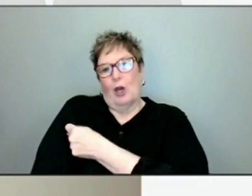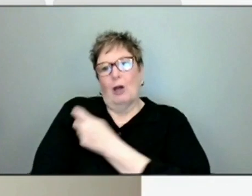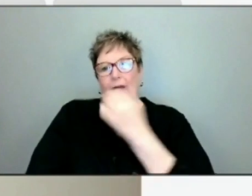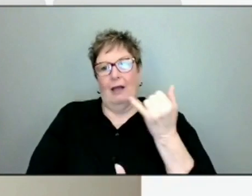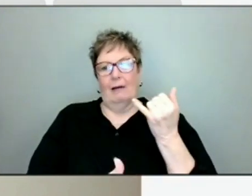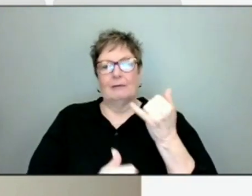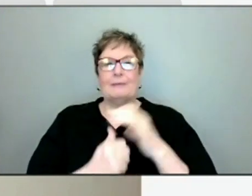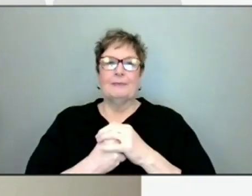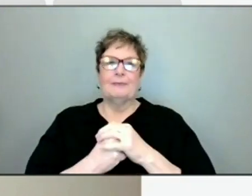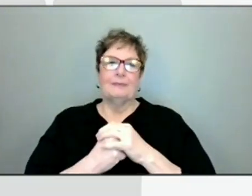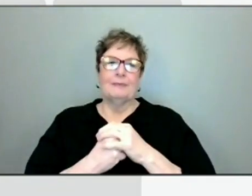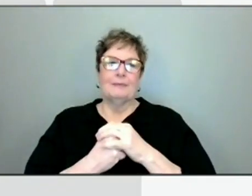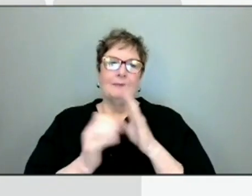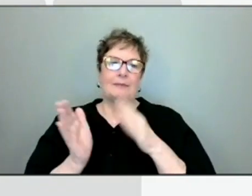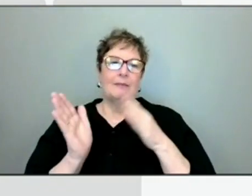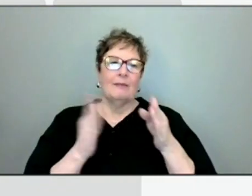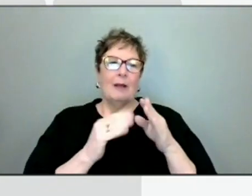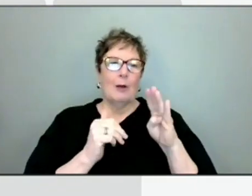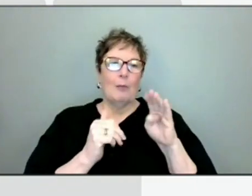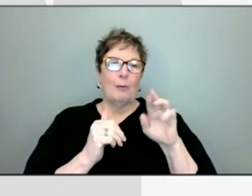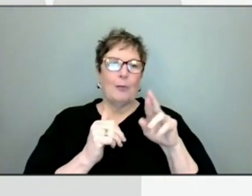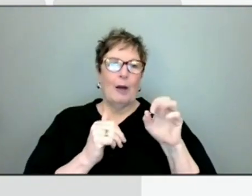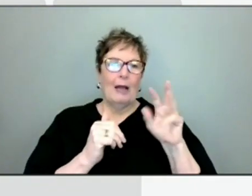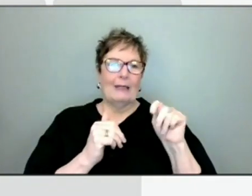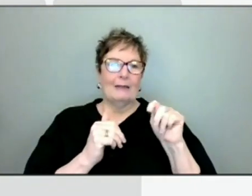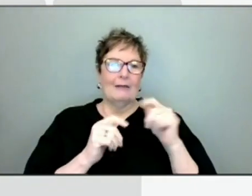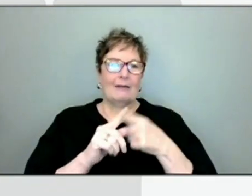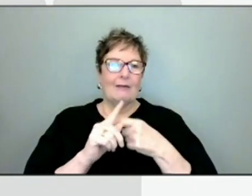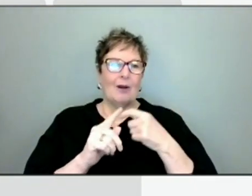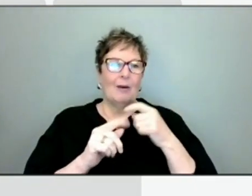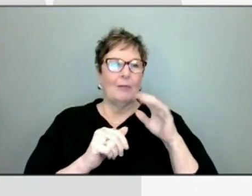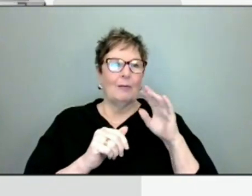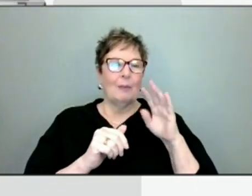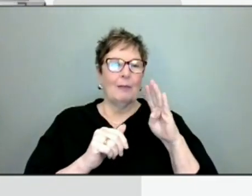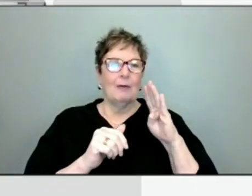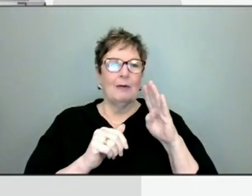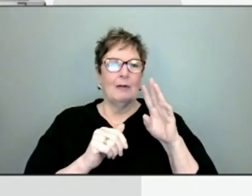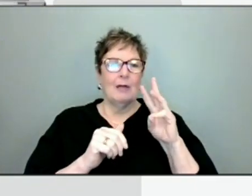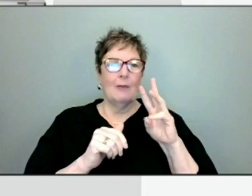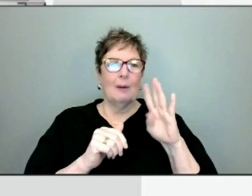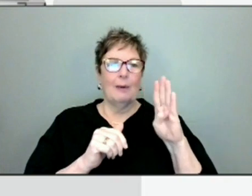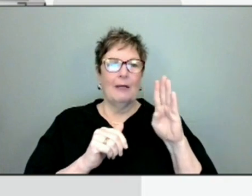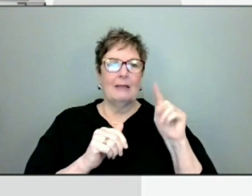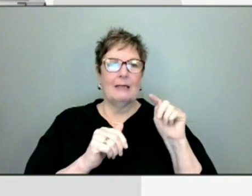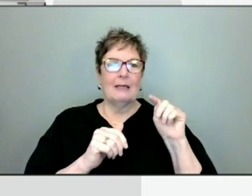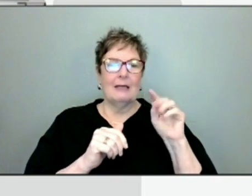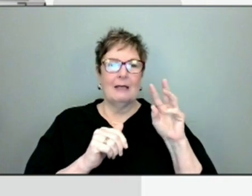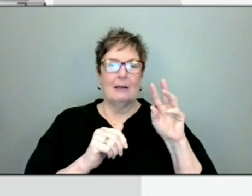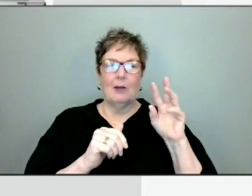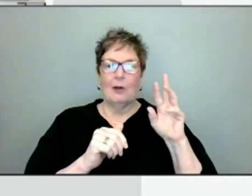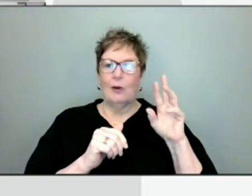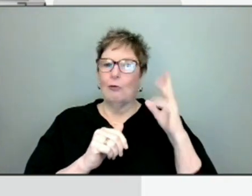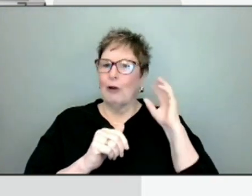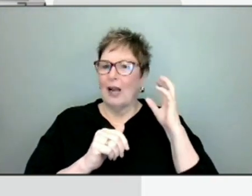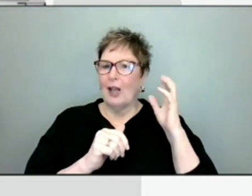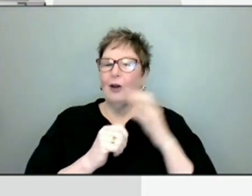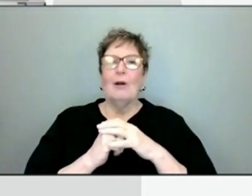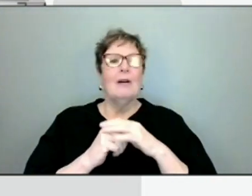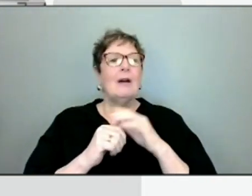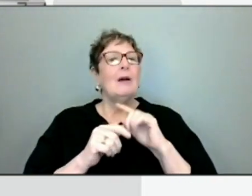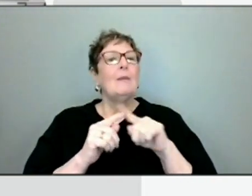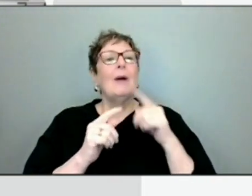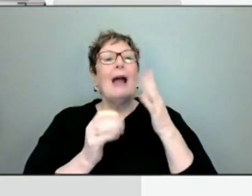Okay, back to Brett Jensen, WVT Radio. I guess this is for Dr. Washington, but I'll probably Gibby as well.